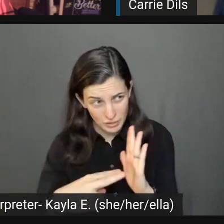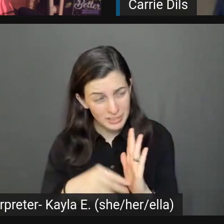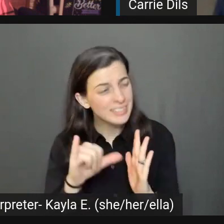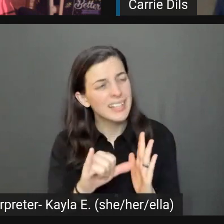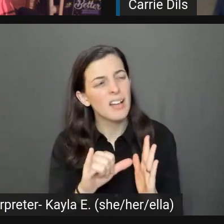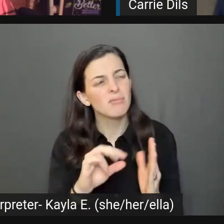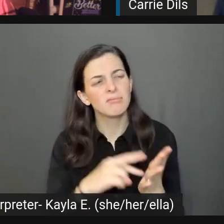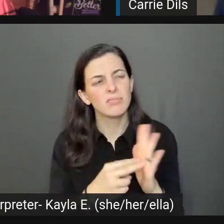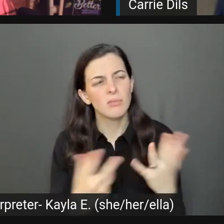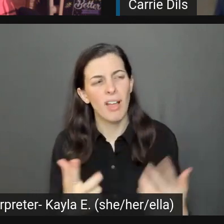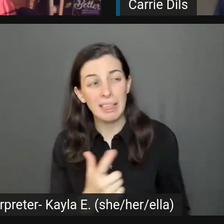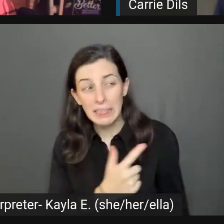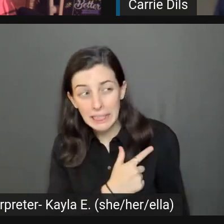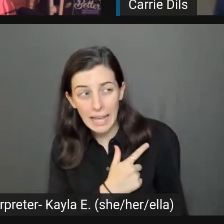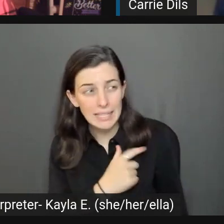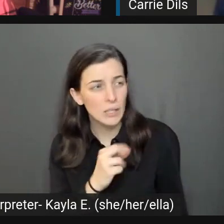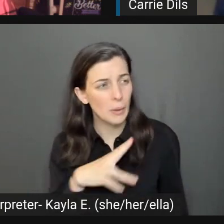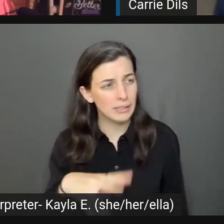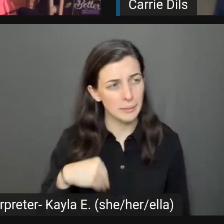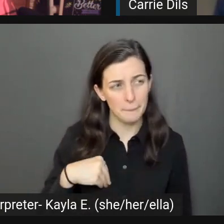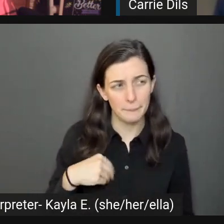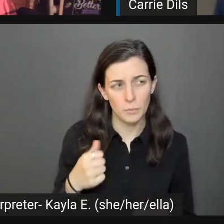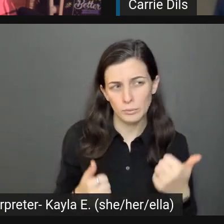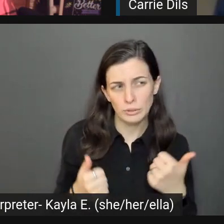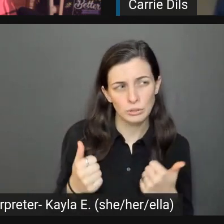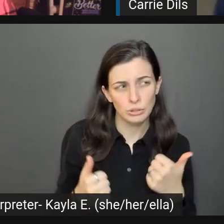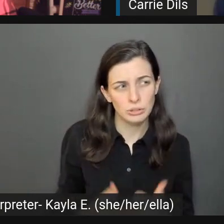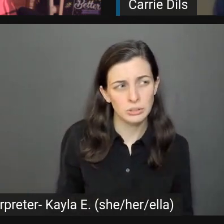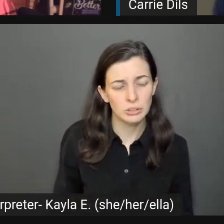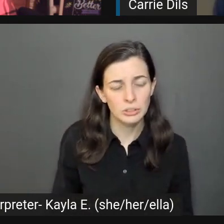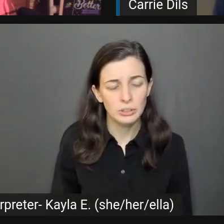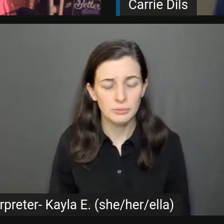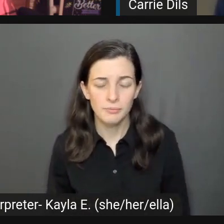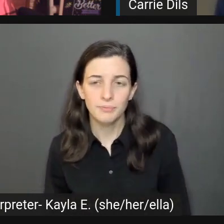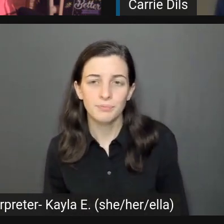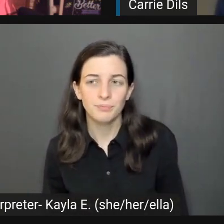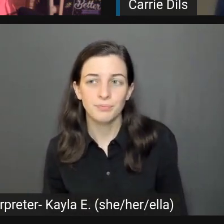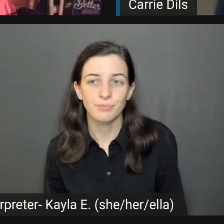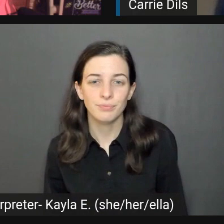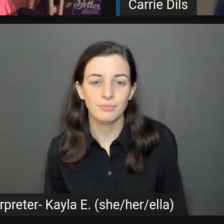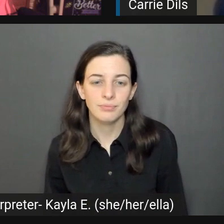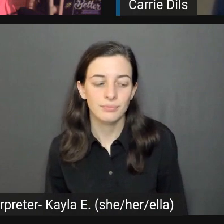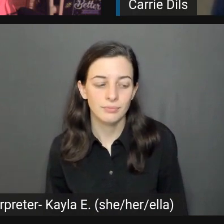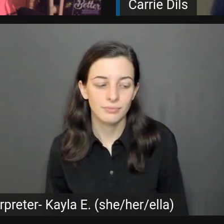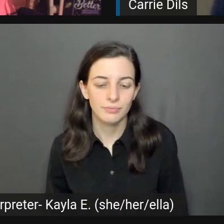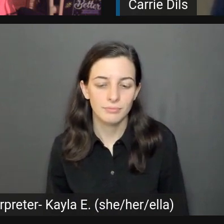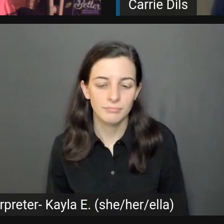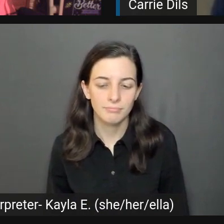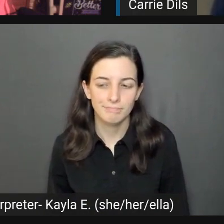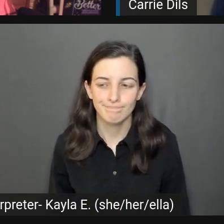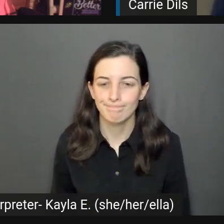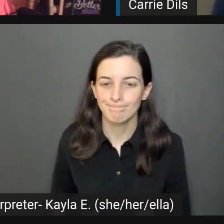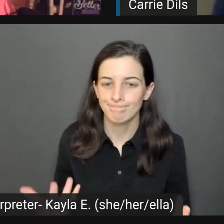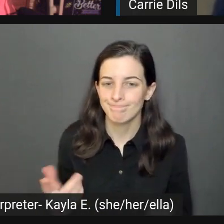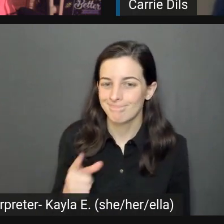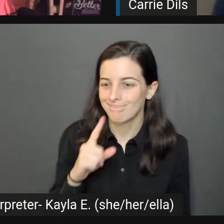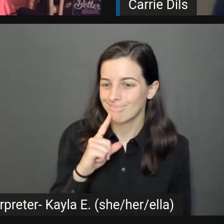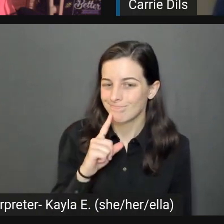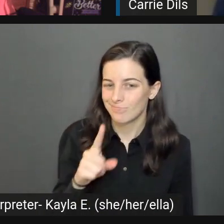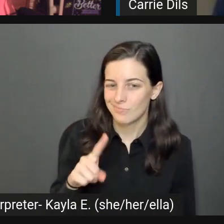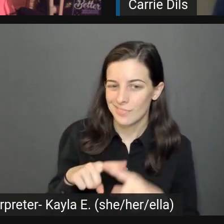or is that acceptable? I mean, that would depend on if your